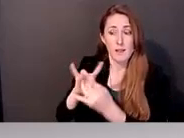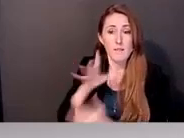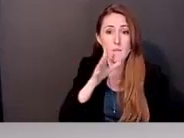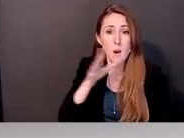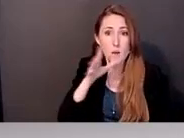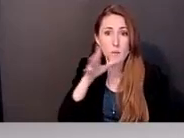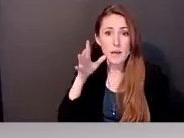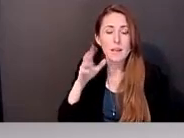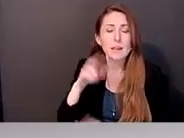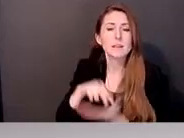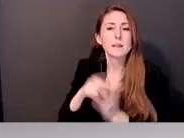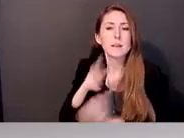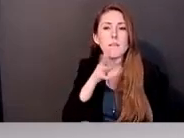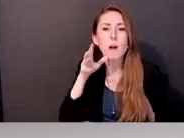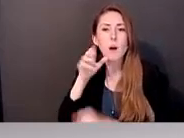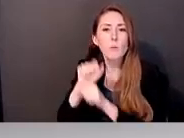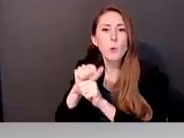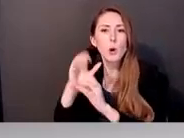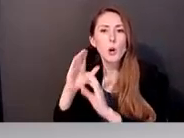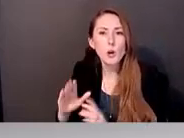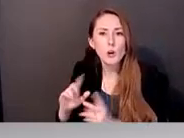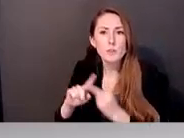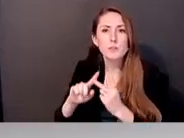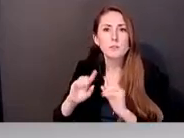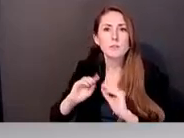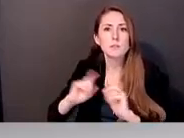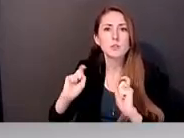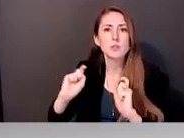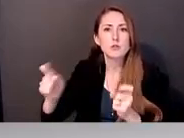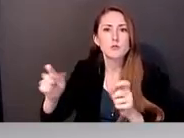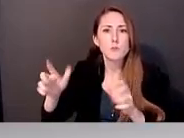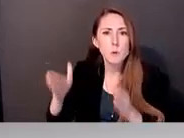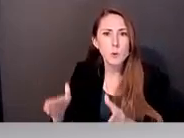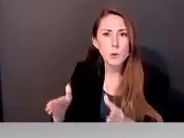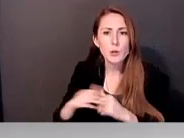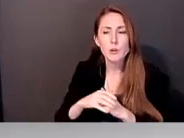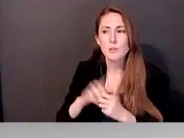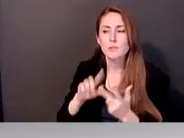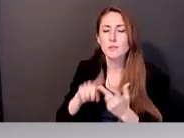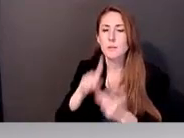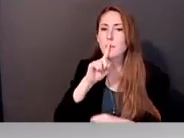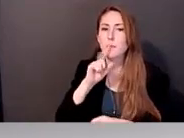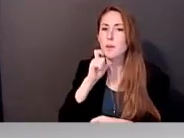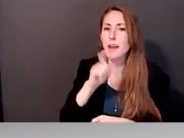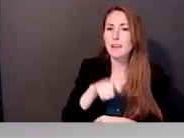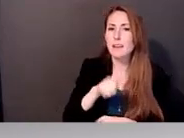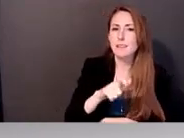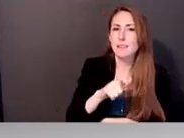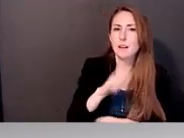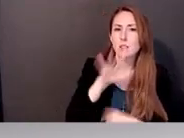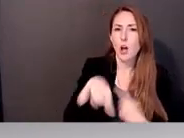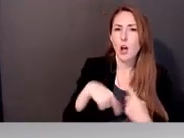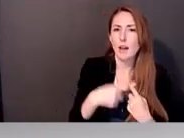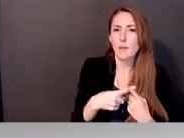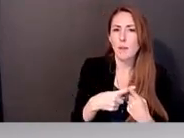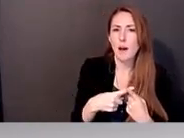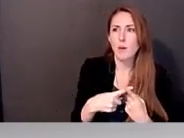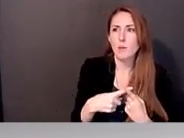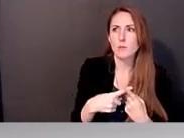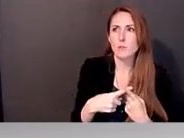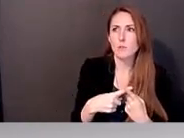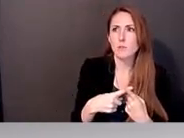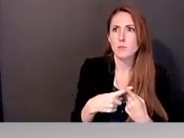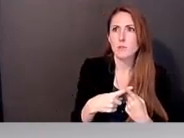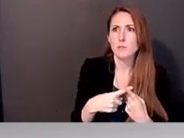distributors. They're, um, they, we're not necessarily talking about most of the time, somebody who